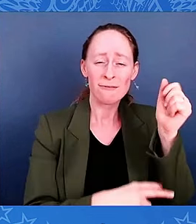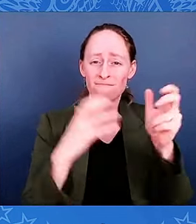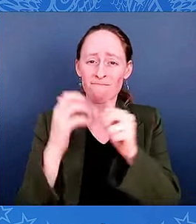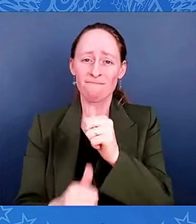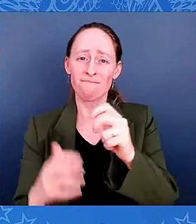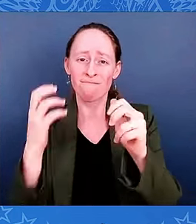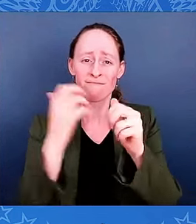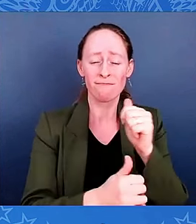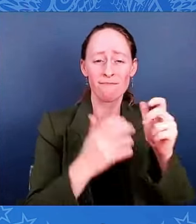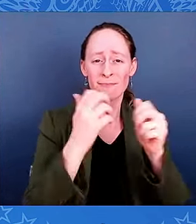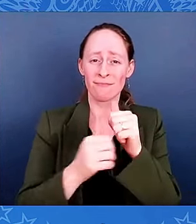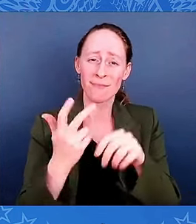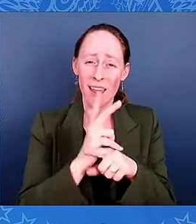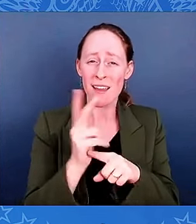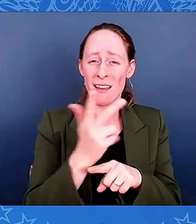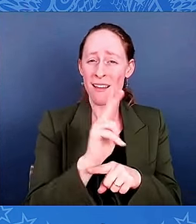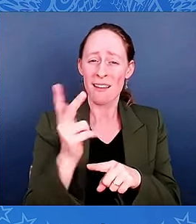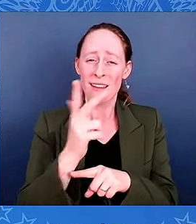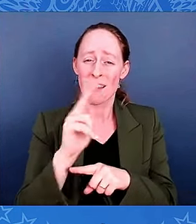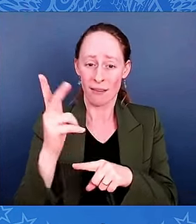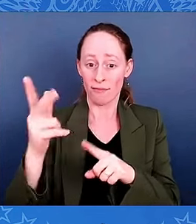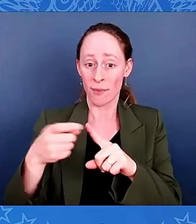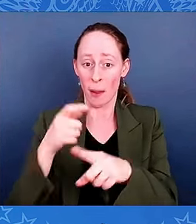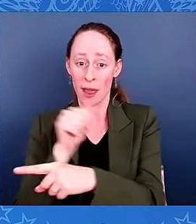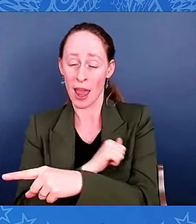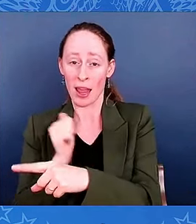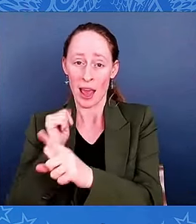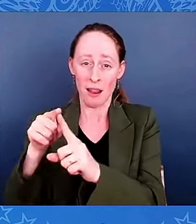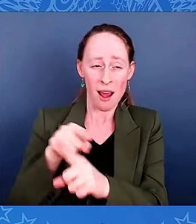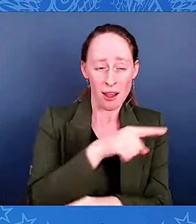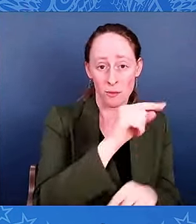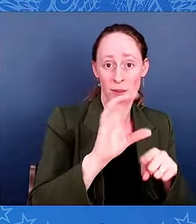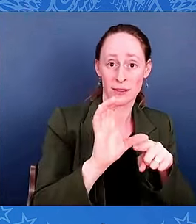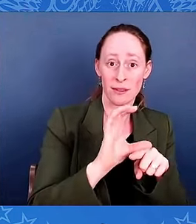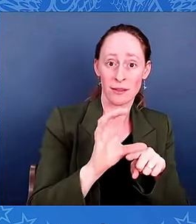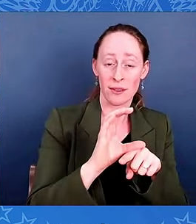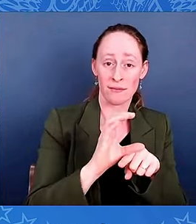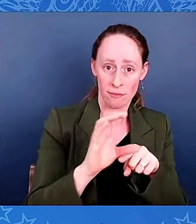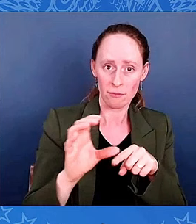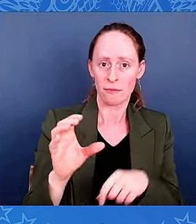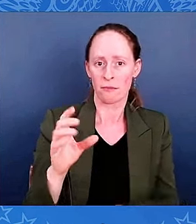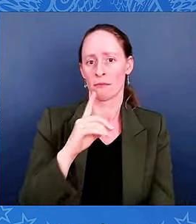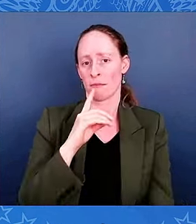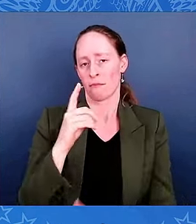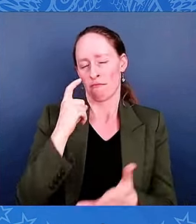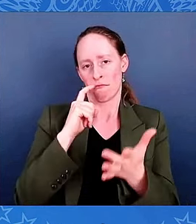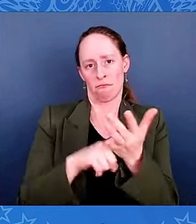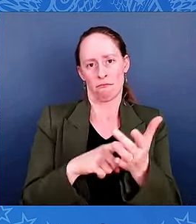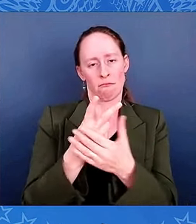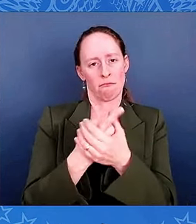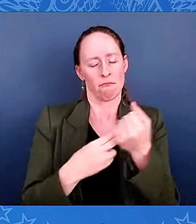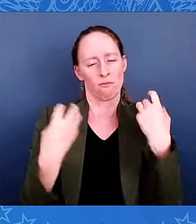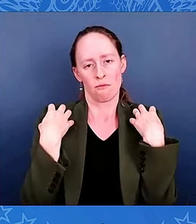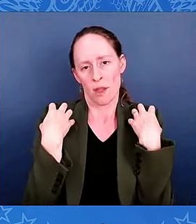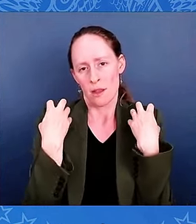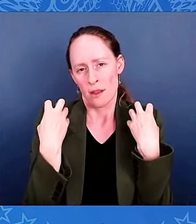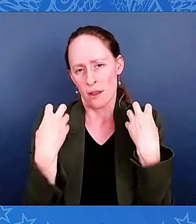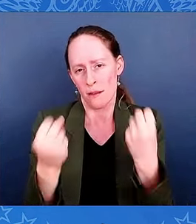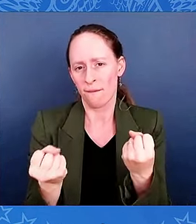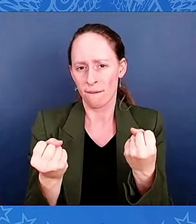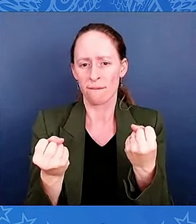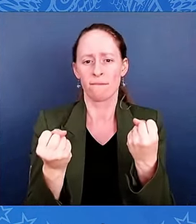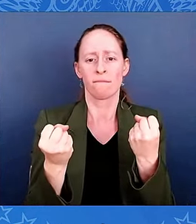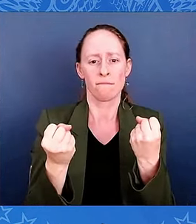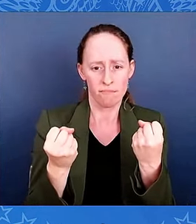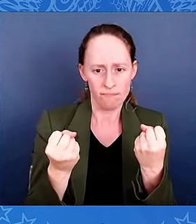Wilson's gallant actions in close contact with the enemy were in keeping with the highest traditions of military service and reflect great